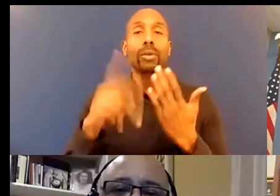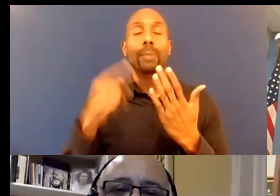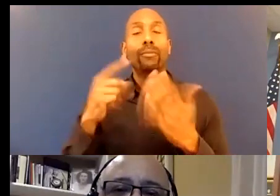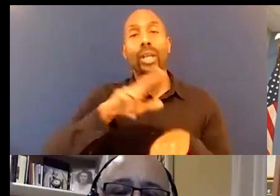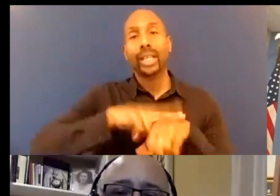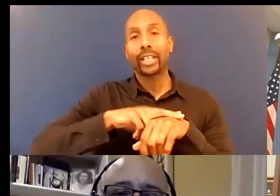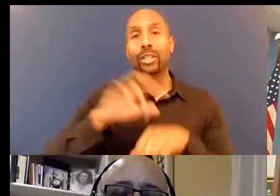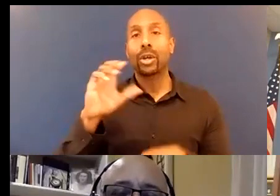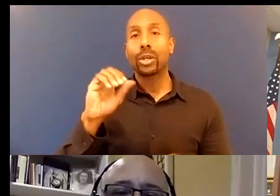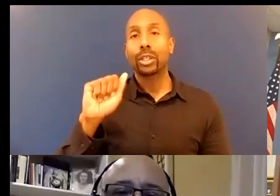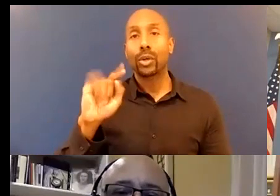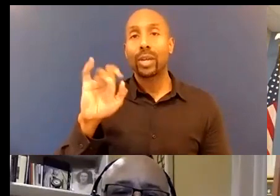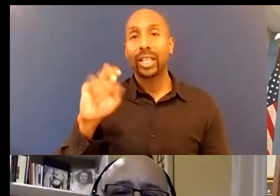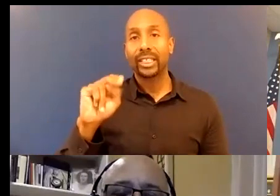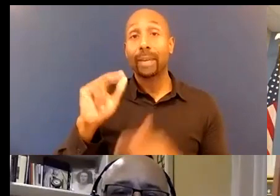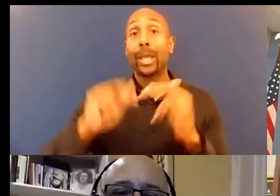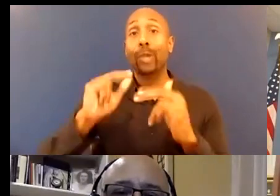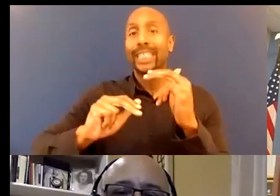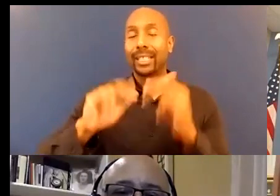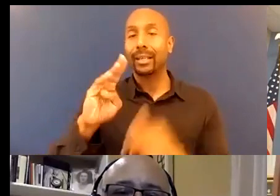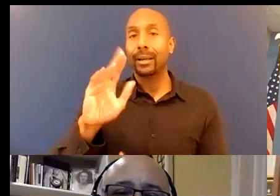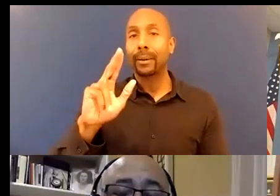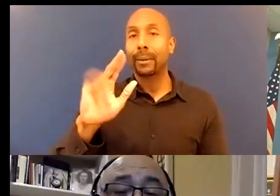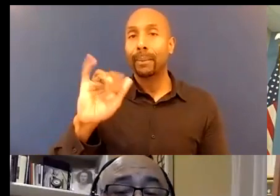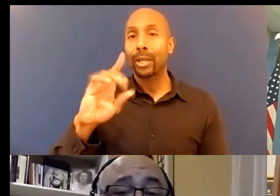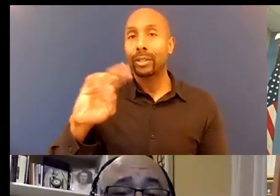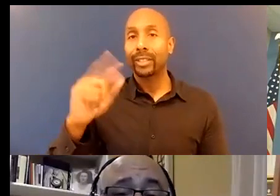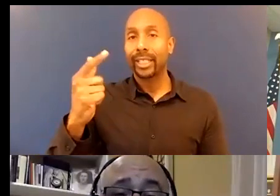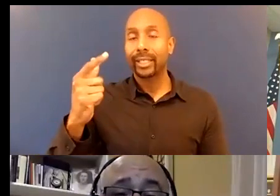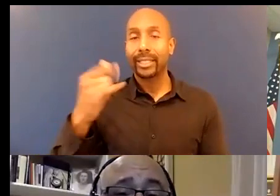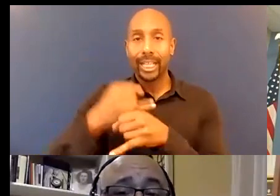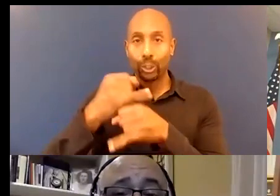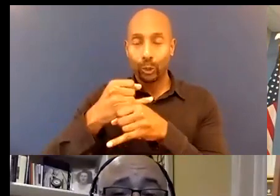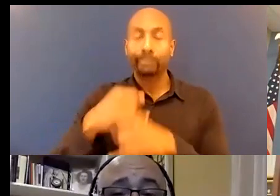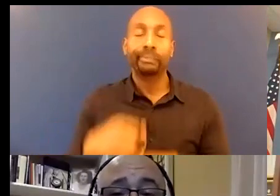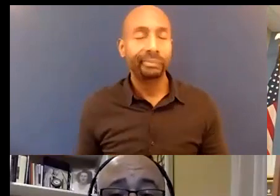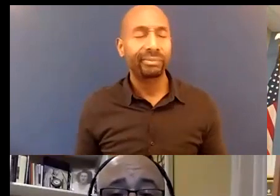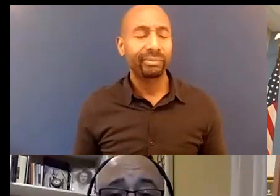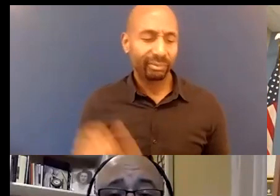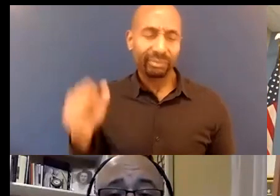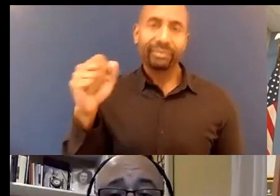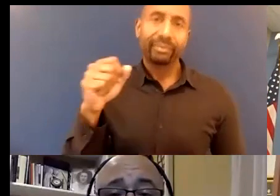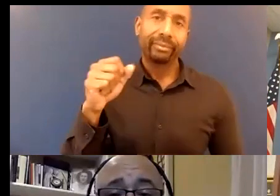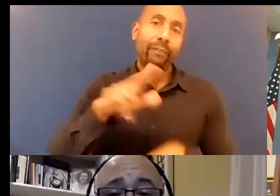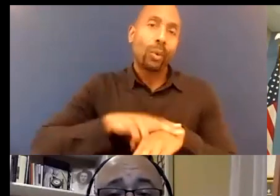and so well of course racism plays a big part in how biases